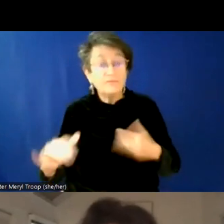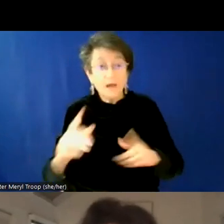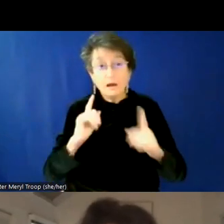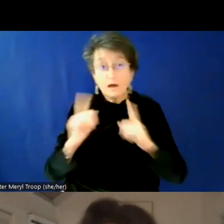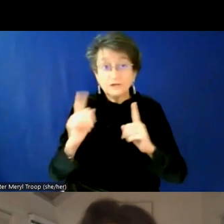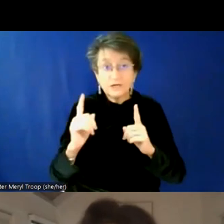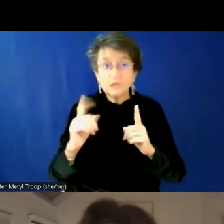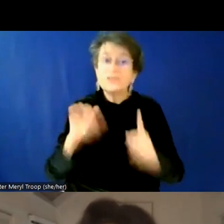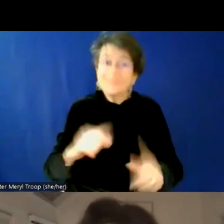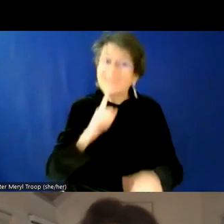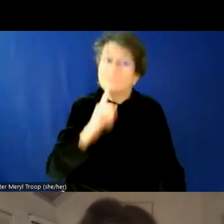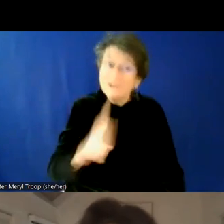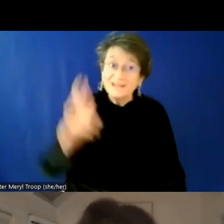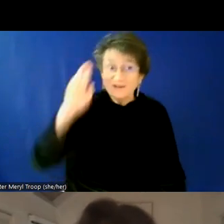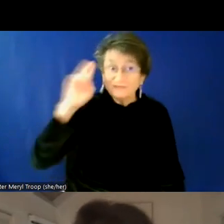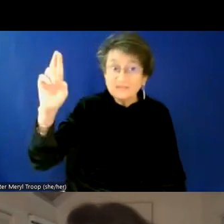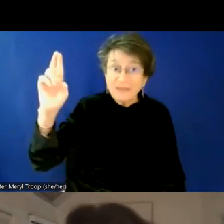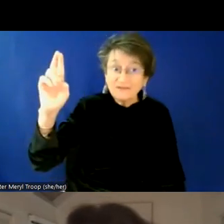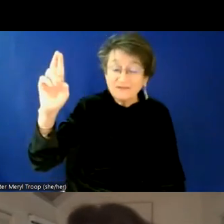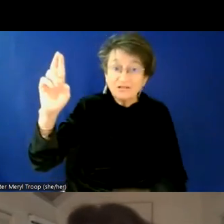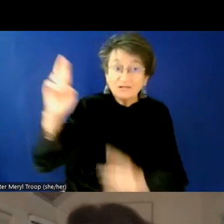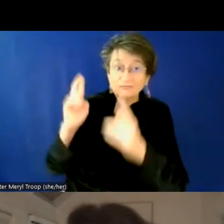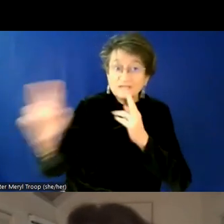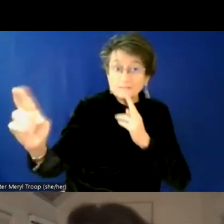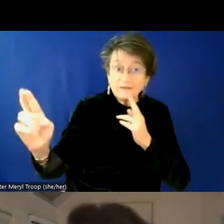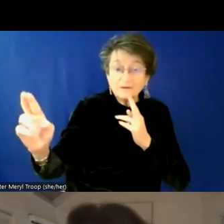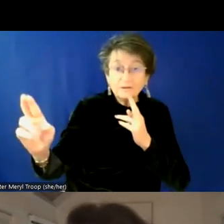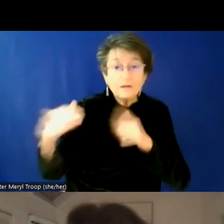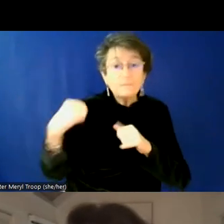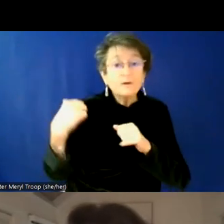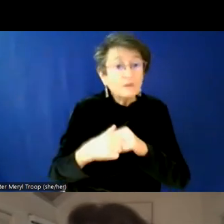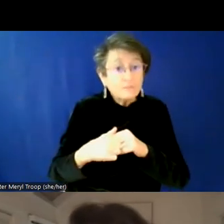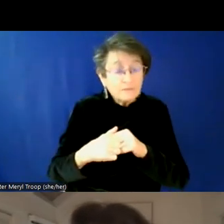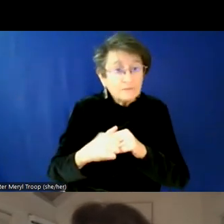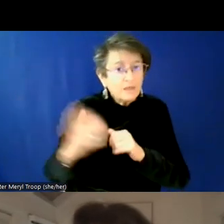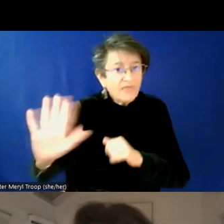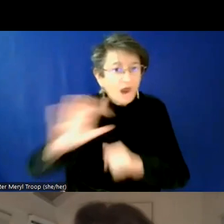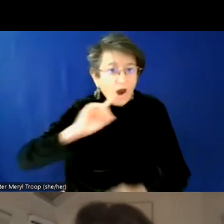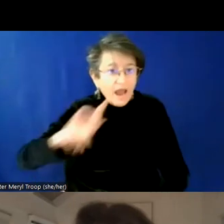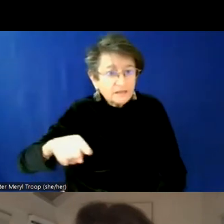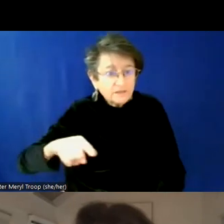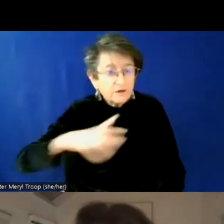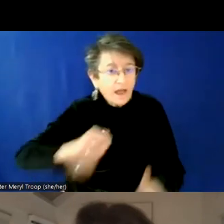but you have to remember how they respond and make sure you're following up. So that's what I would say.